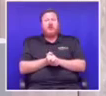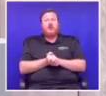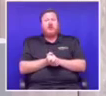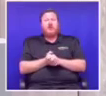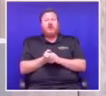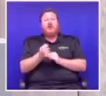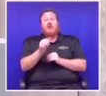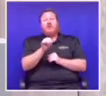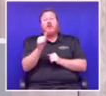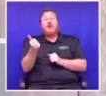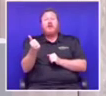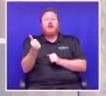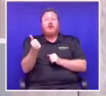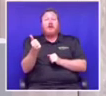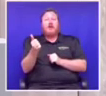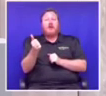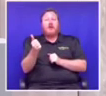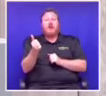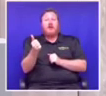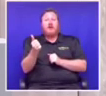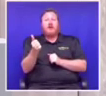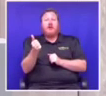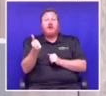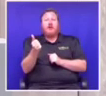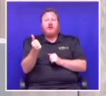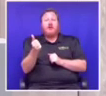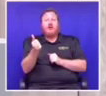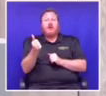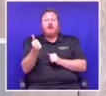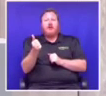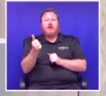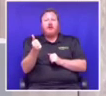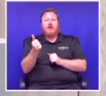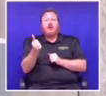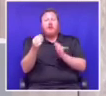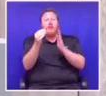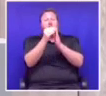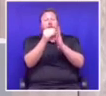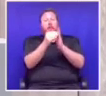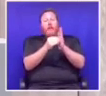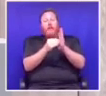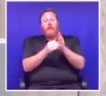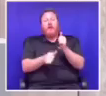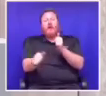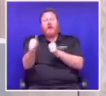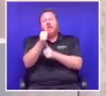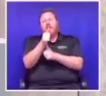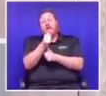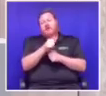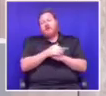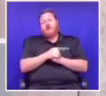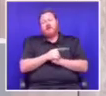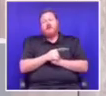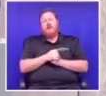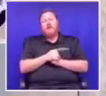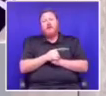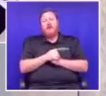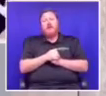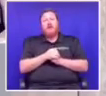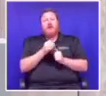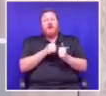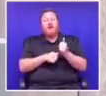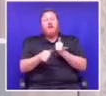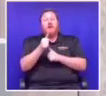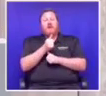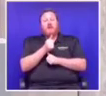then pick or appoint a cabinet, a cabinet that is made